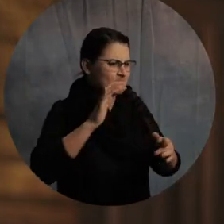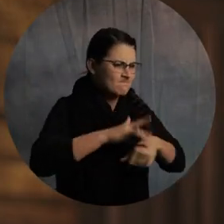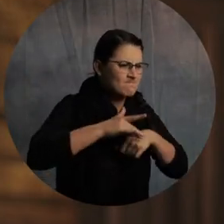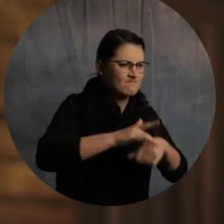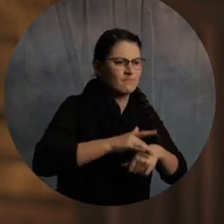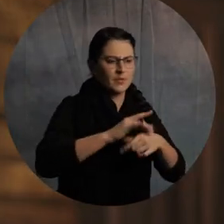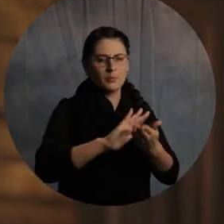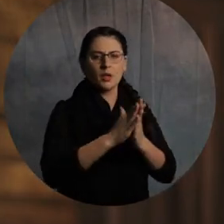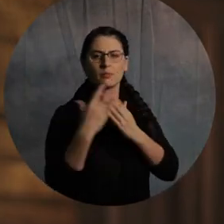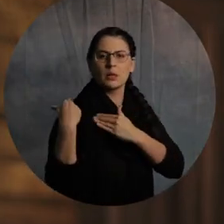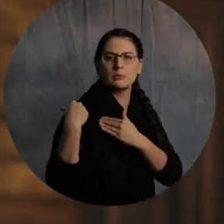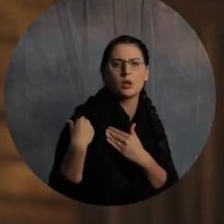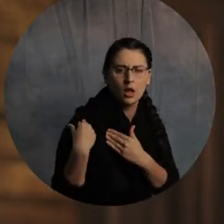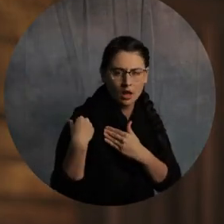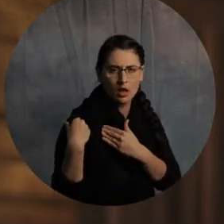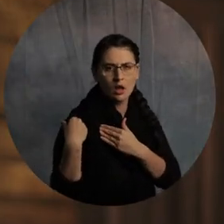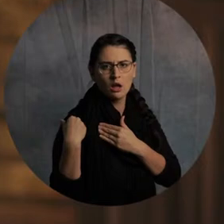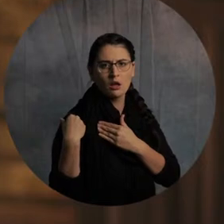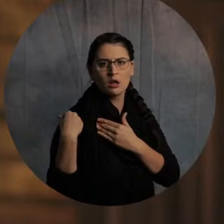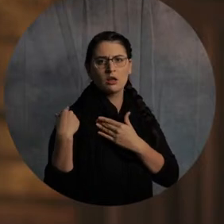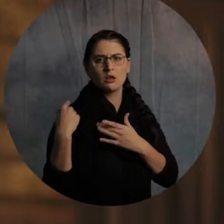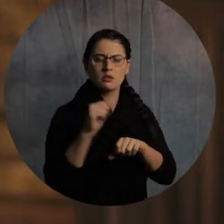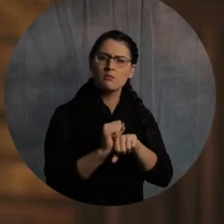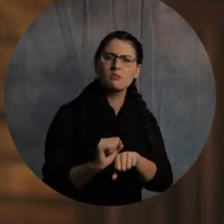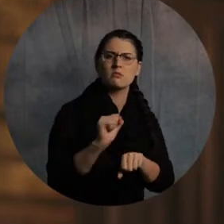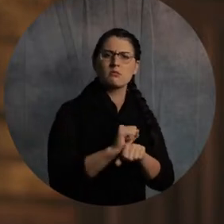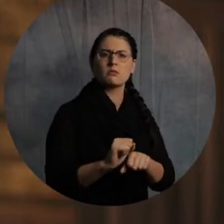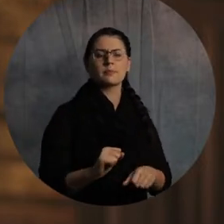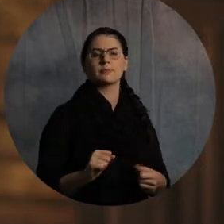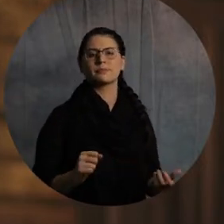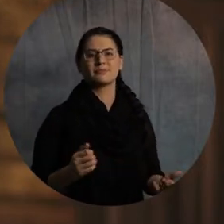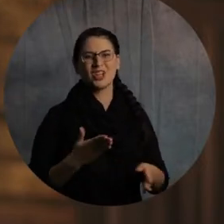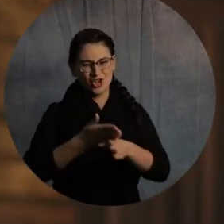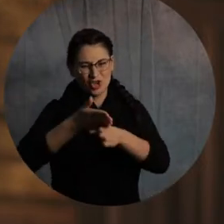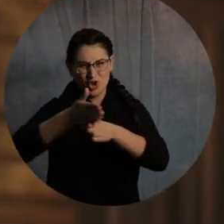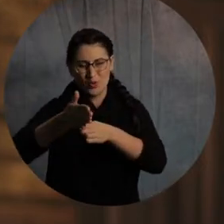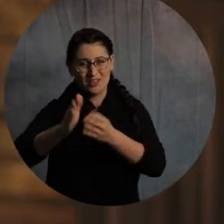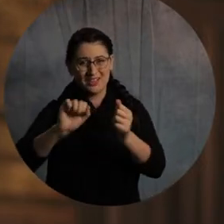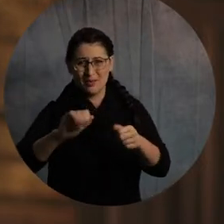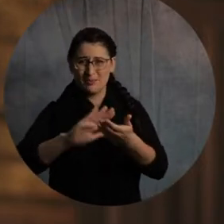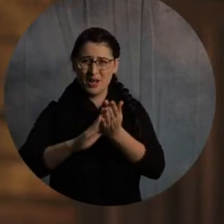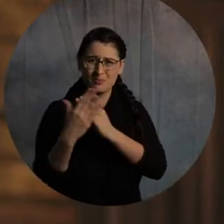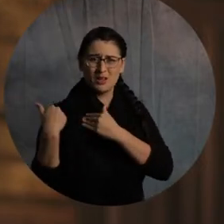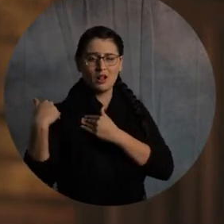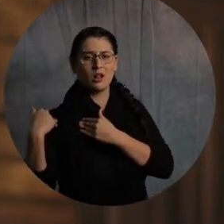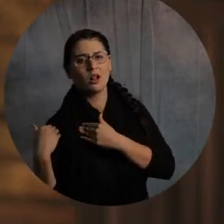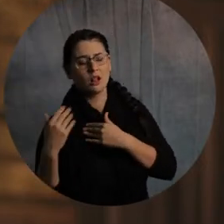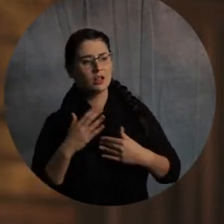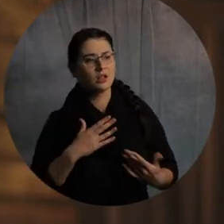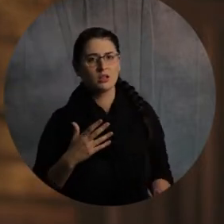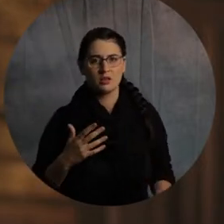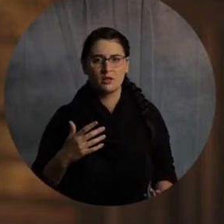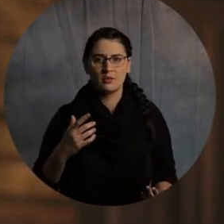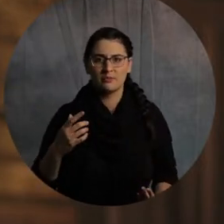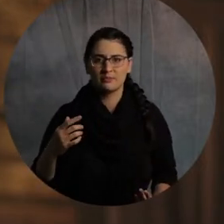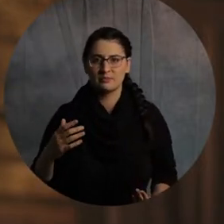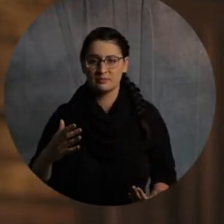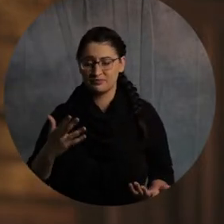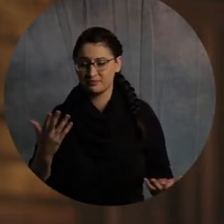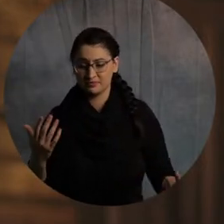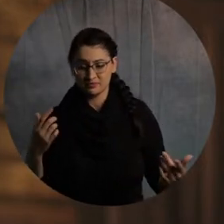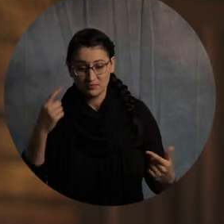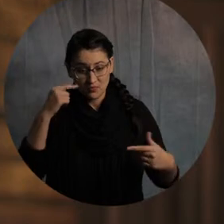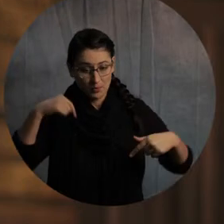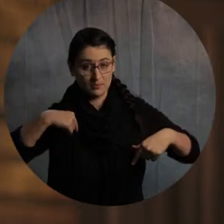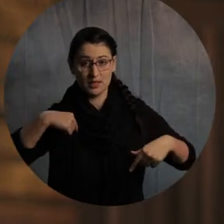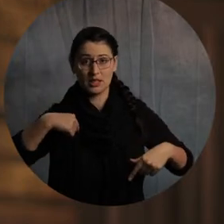it becomes a burden for you that you're trying to labor in this. Careers are burdensome. takes a lot out of my family for me to serve this church. Like,